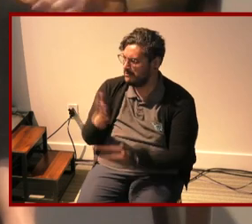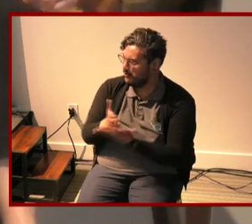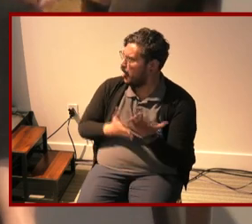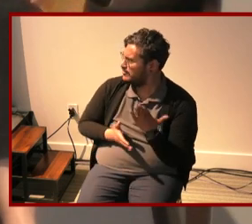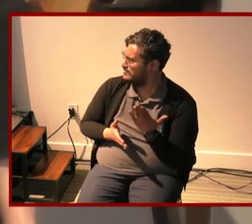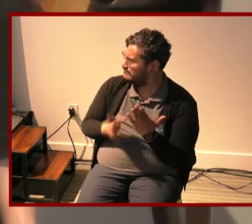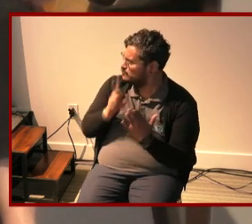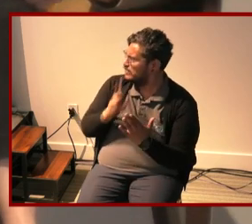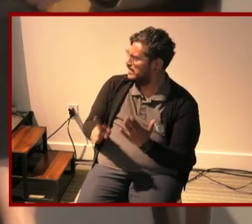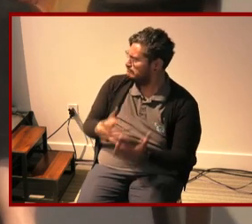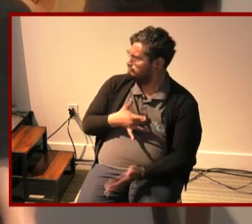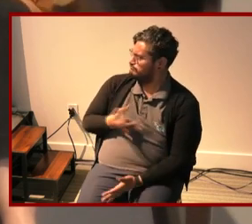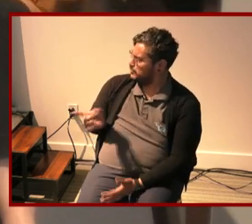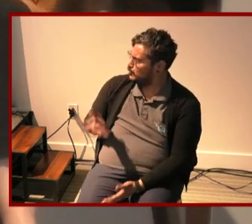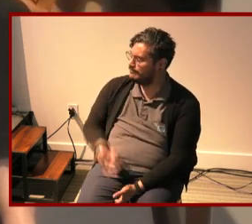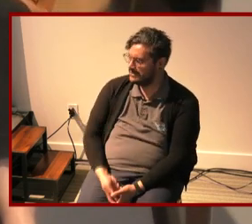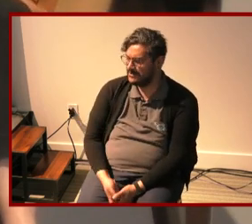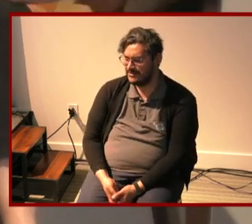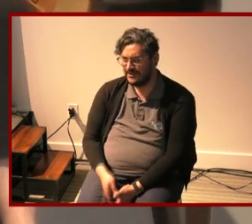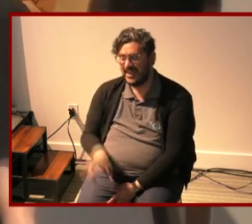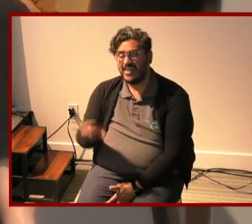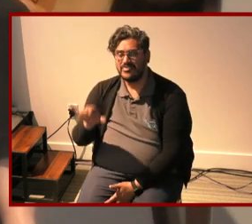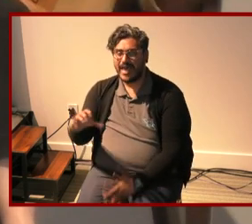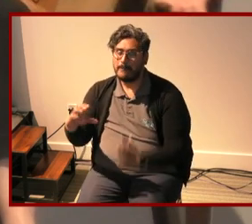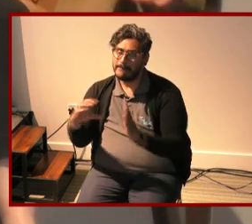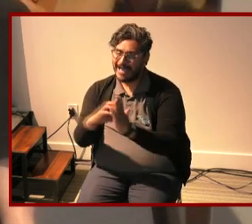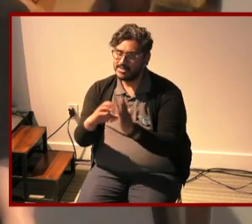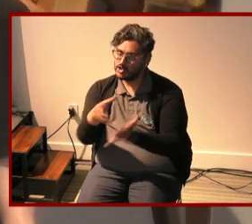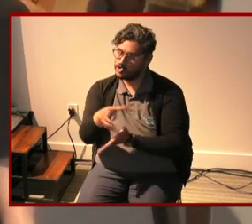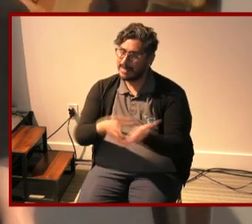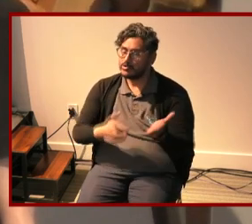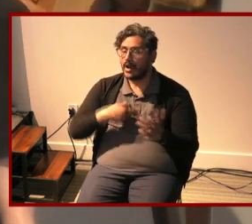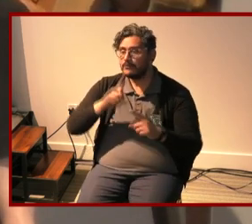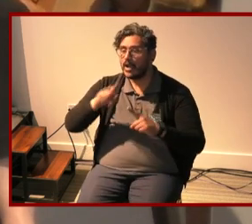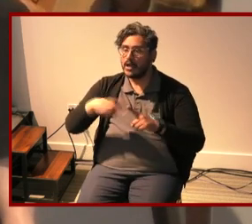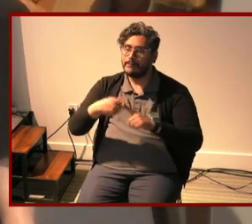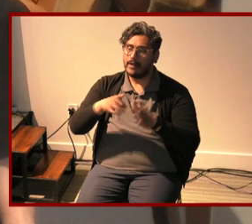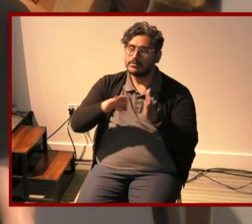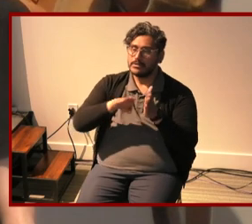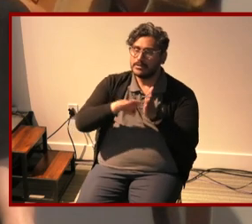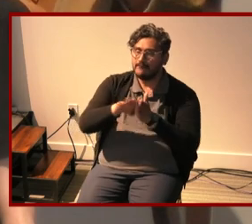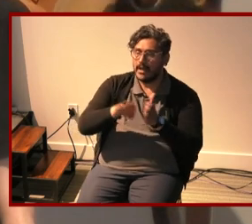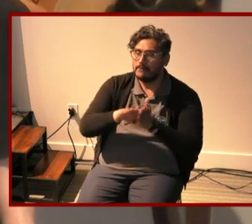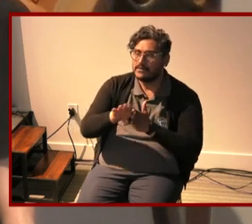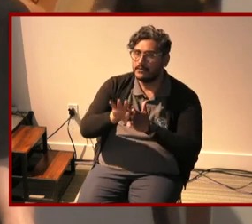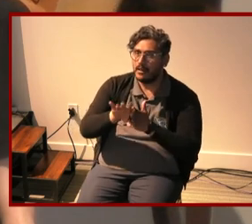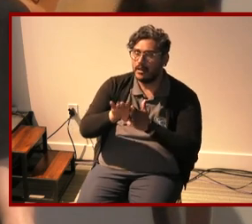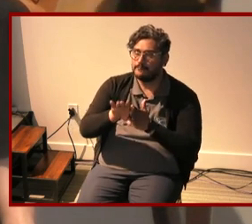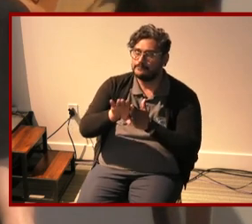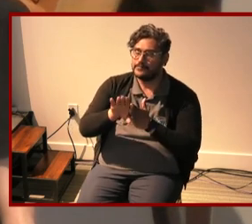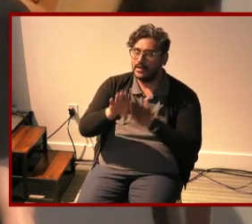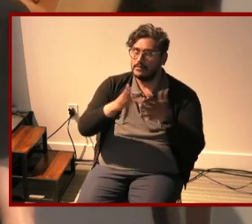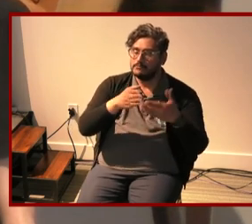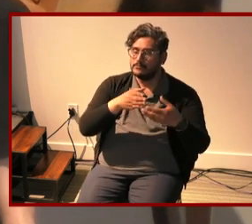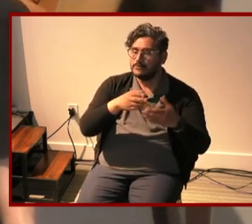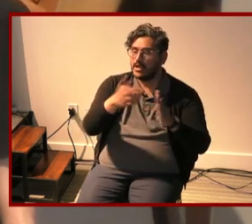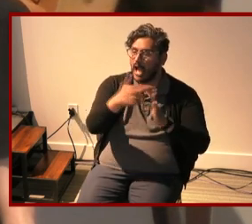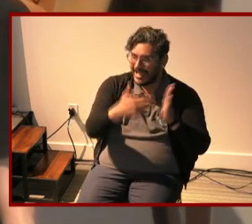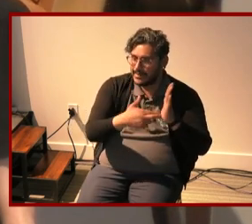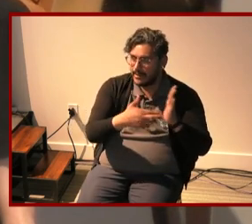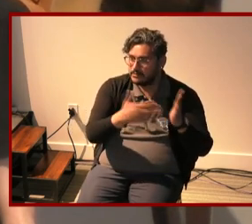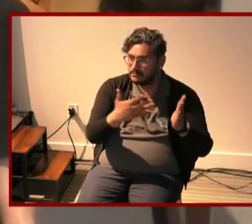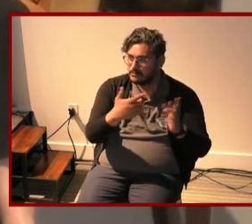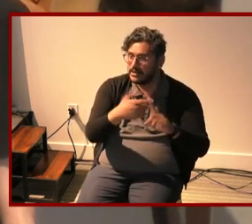with you um this passage is in a chapter where i'm talking about the developmental um uh guidelines the cdc